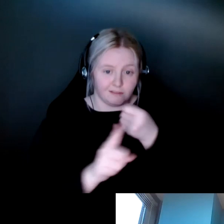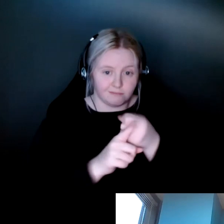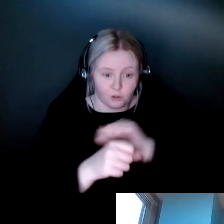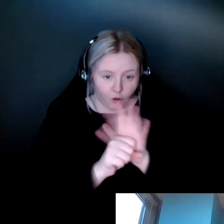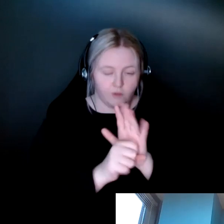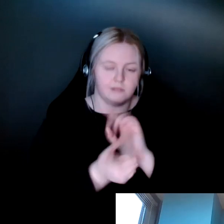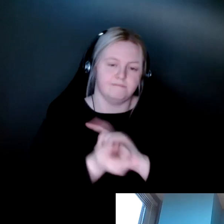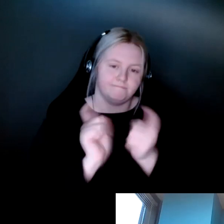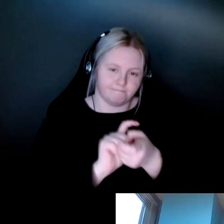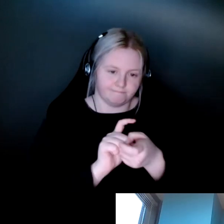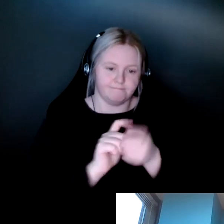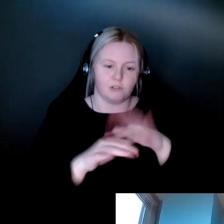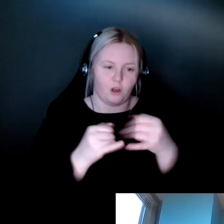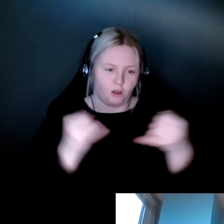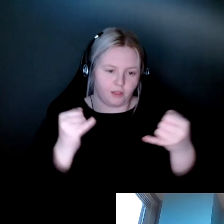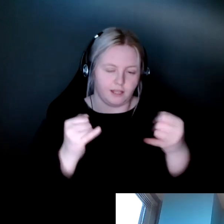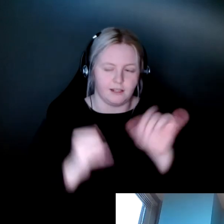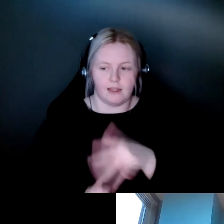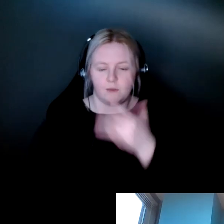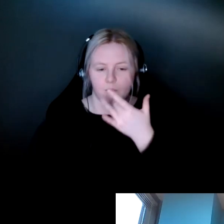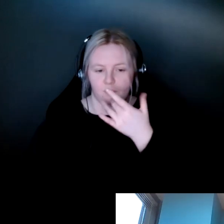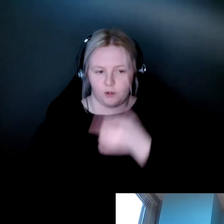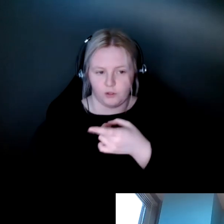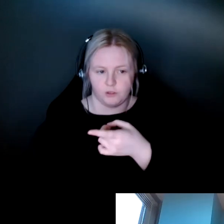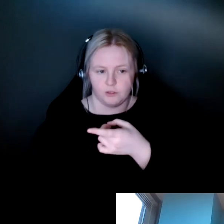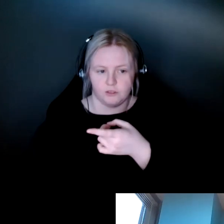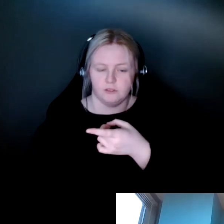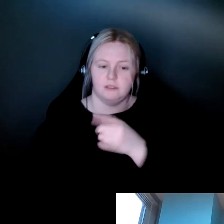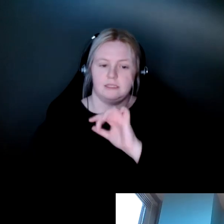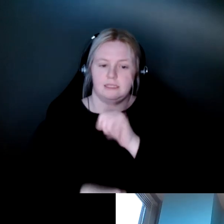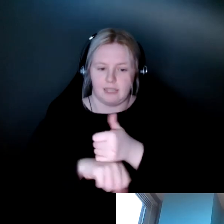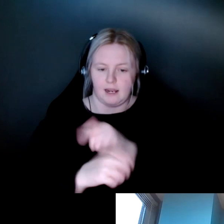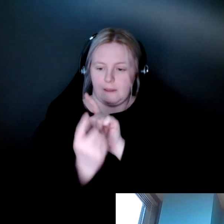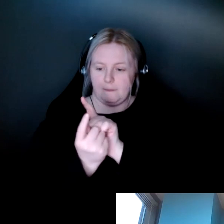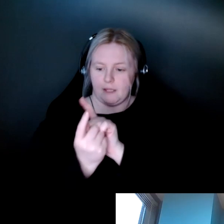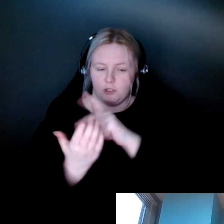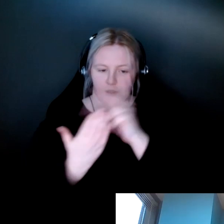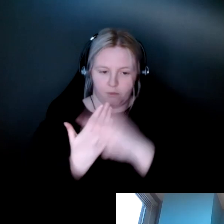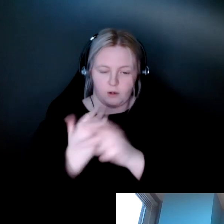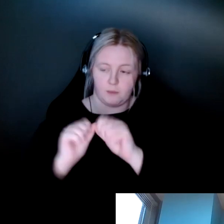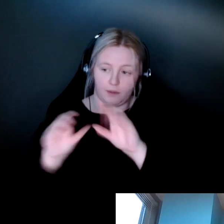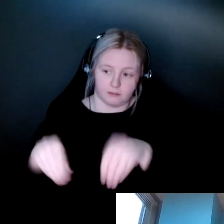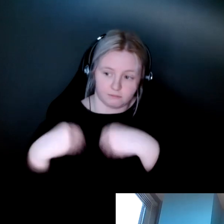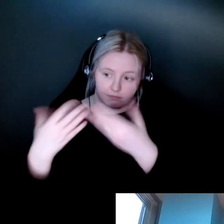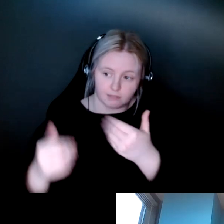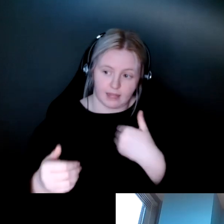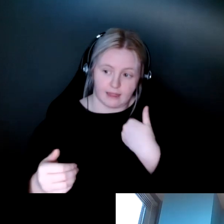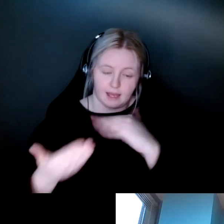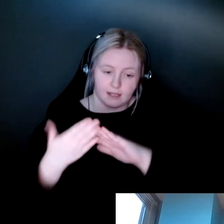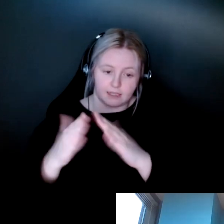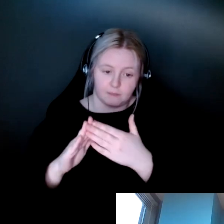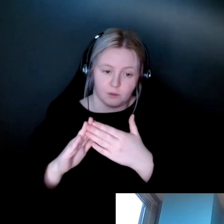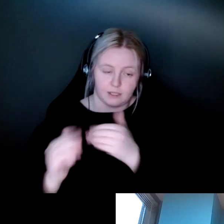that online. And that was the perfect opportunity to pilot this mentorship program that could offer our young community members